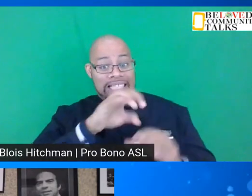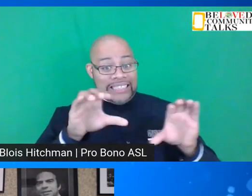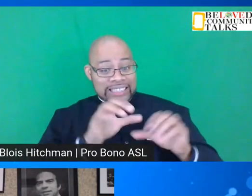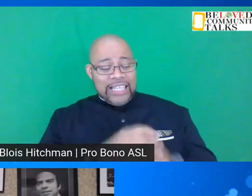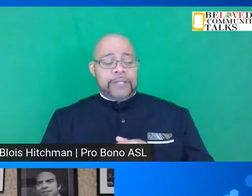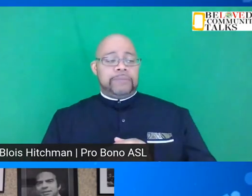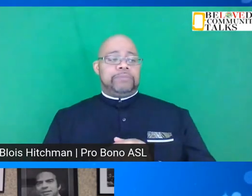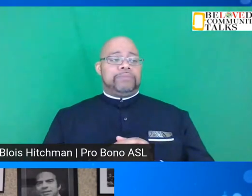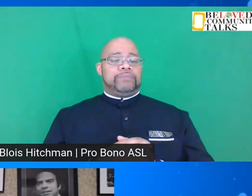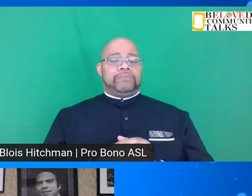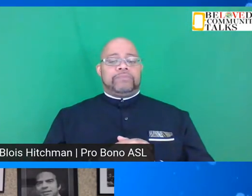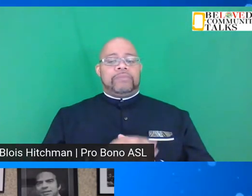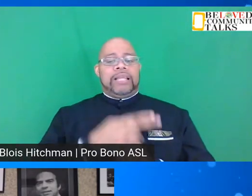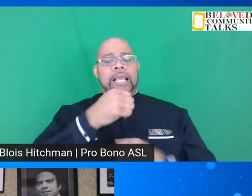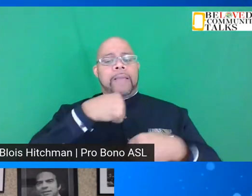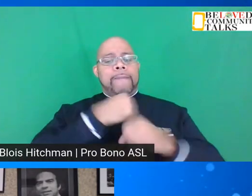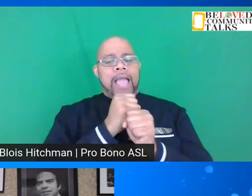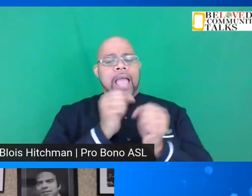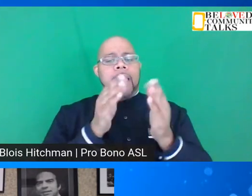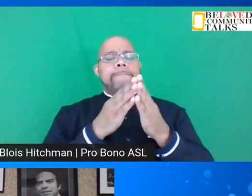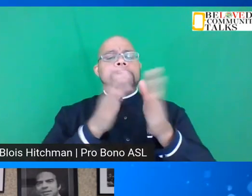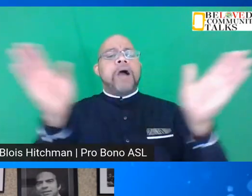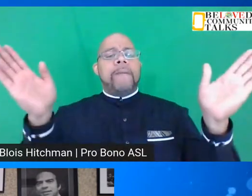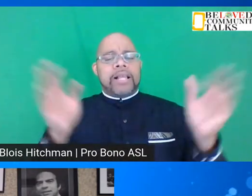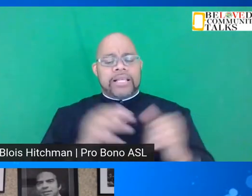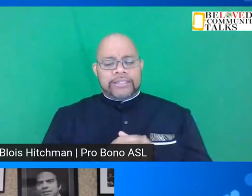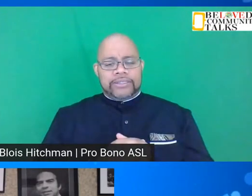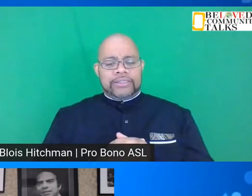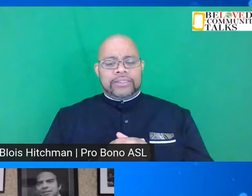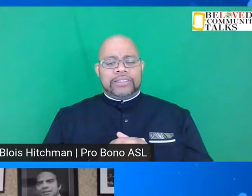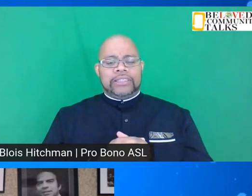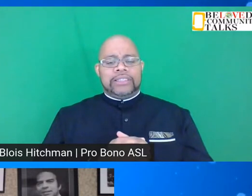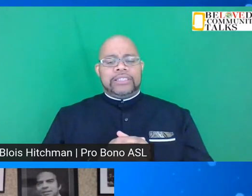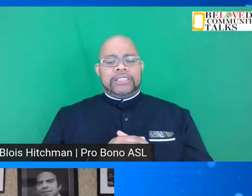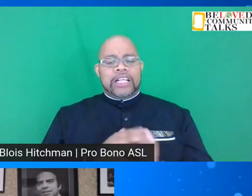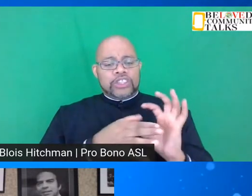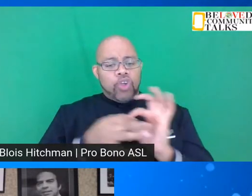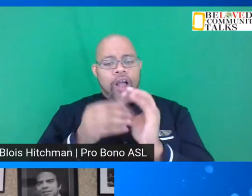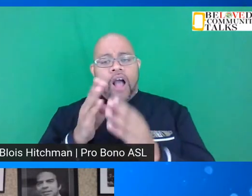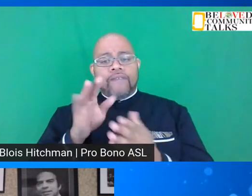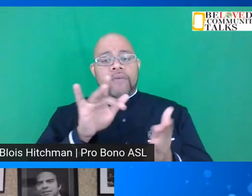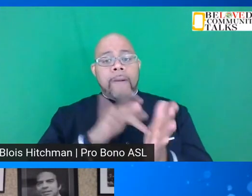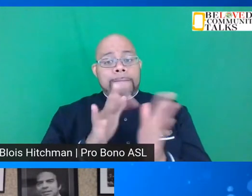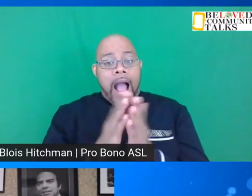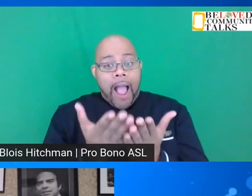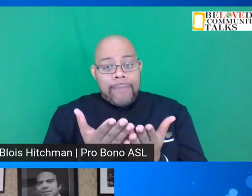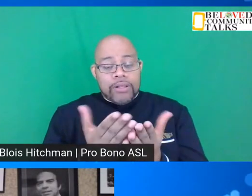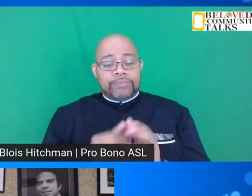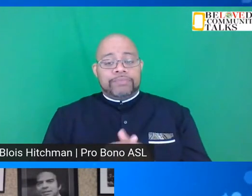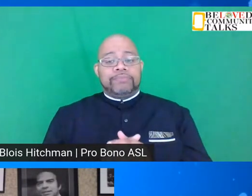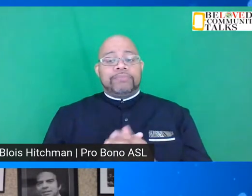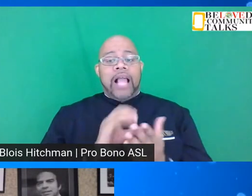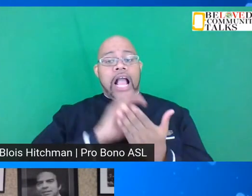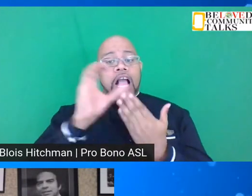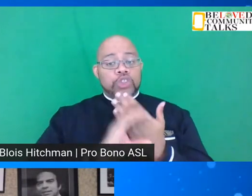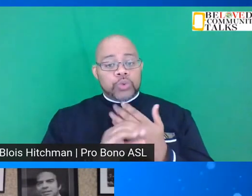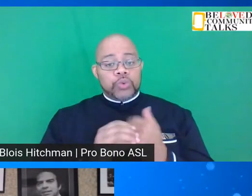was he made public the association of the Bible, the Constitution,